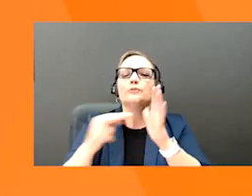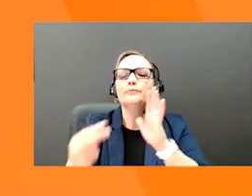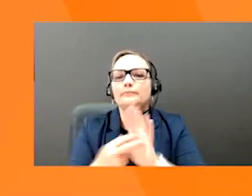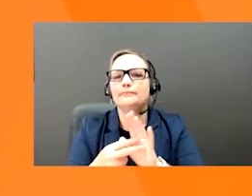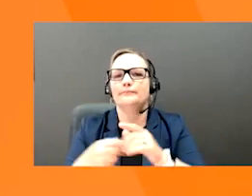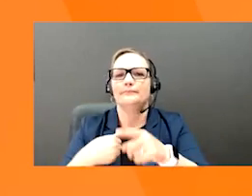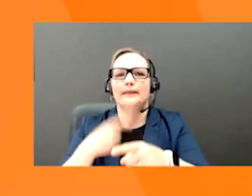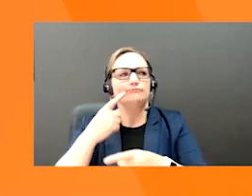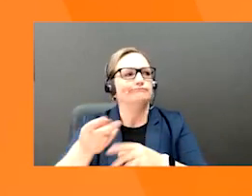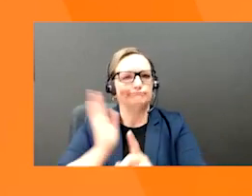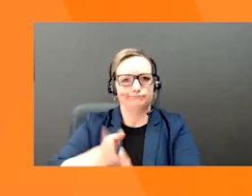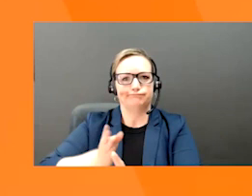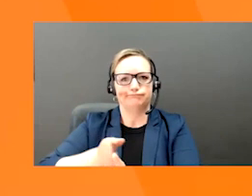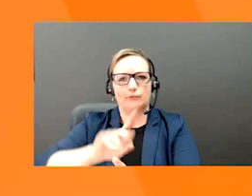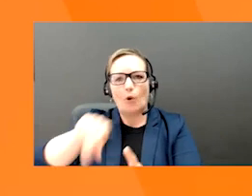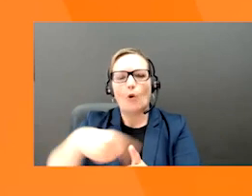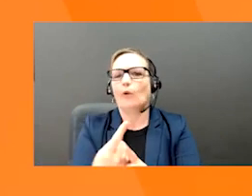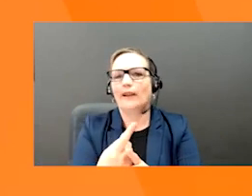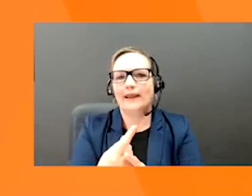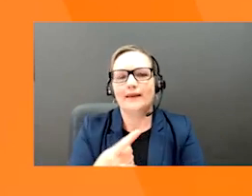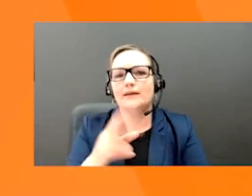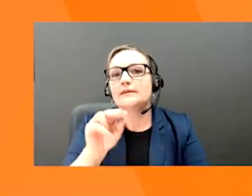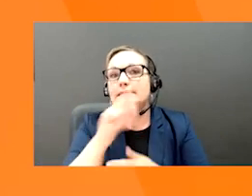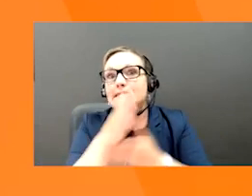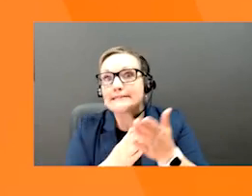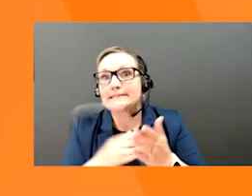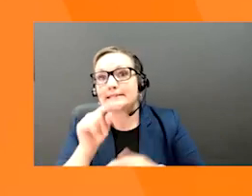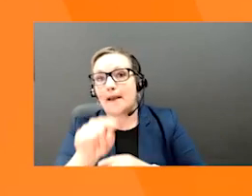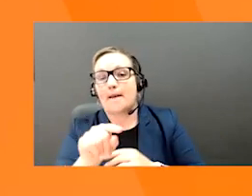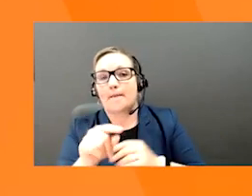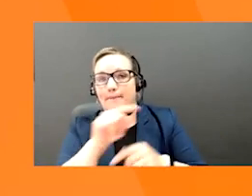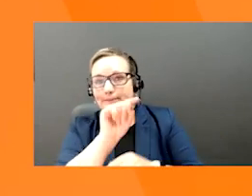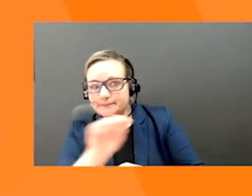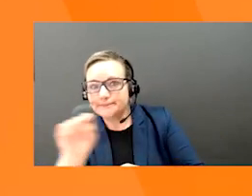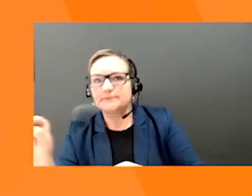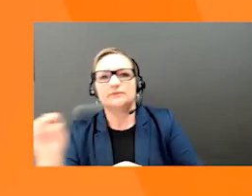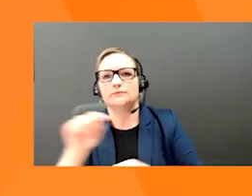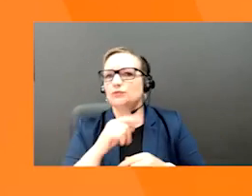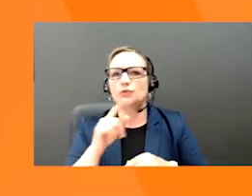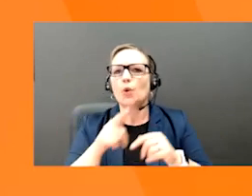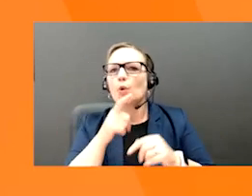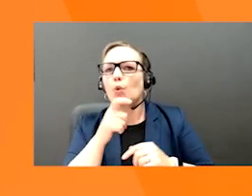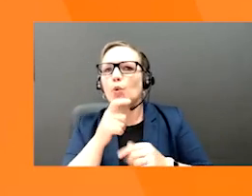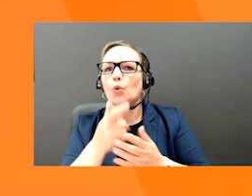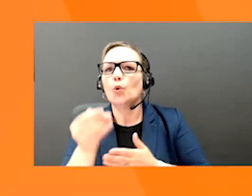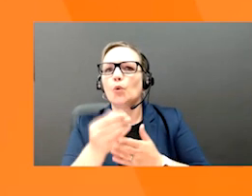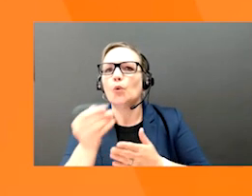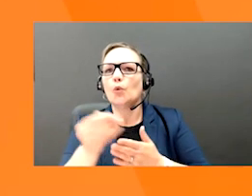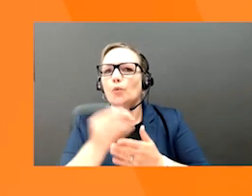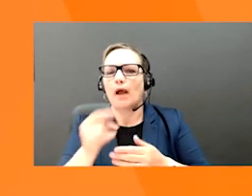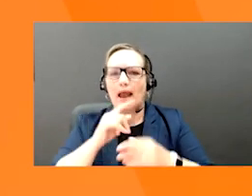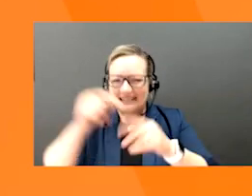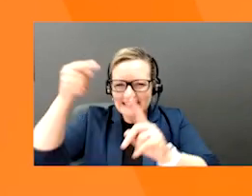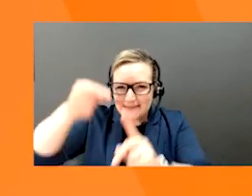some online marketplaces restrict you from knowing who's purchased that. And those are important details as you grow your business.